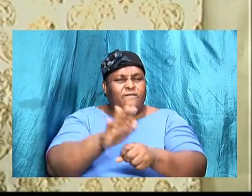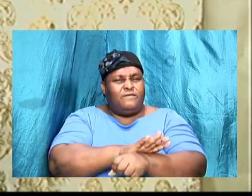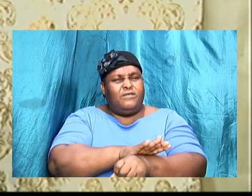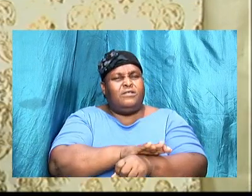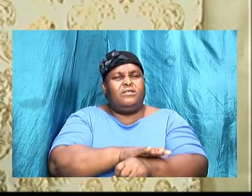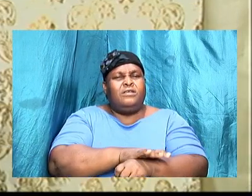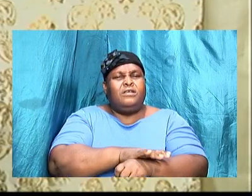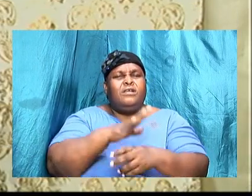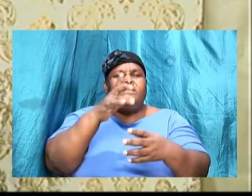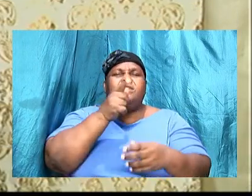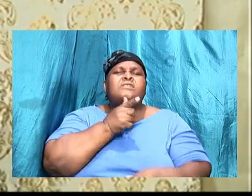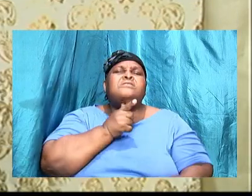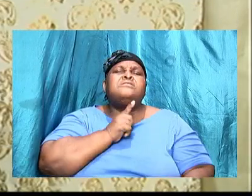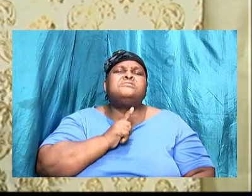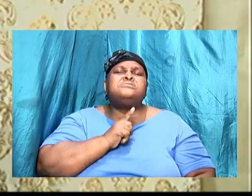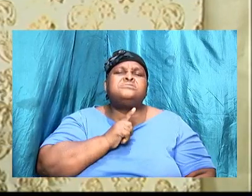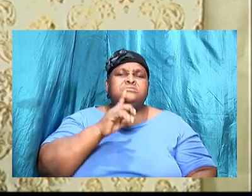flesh